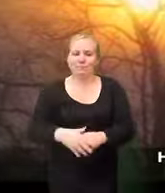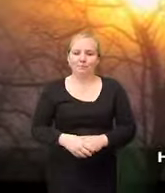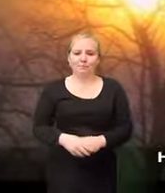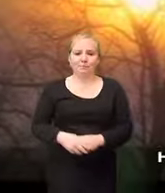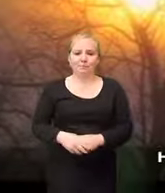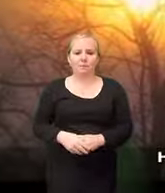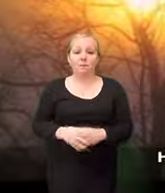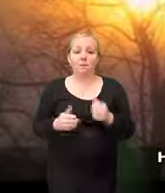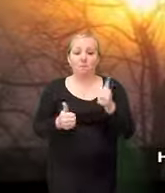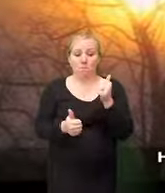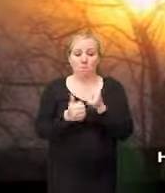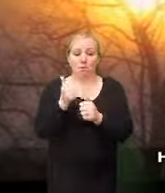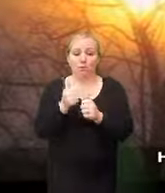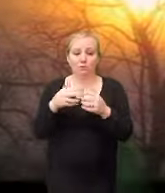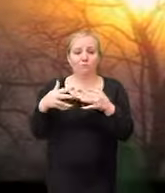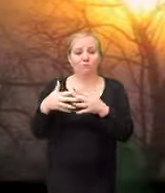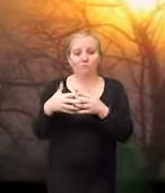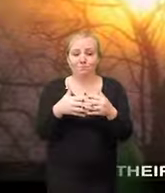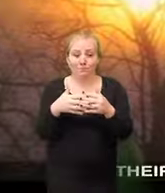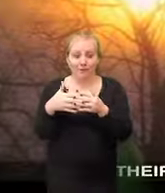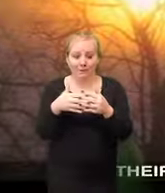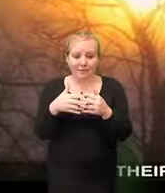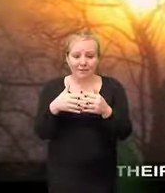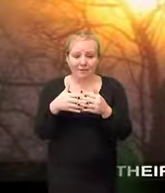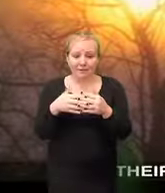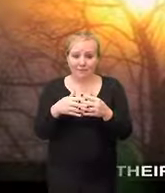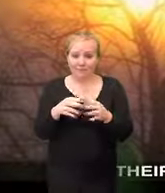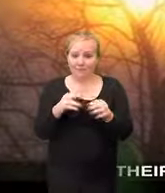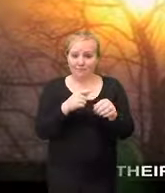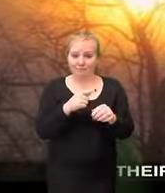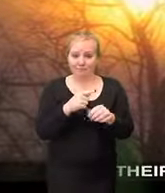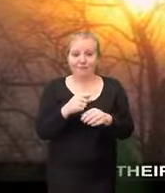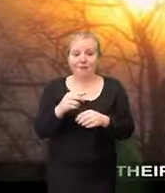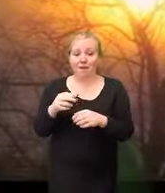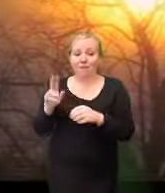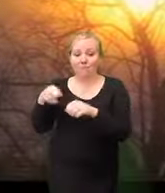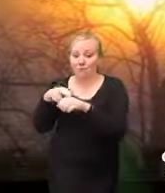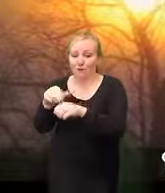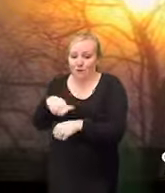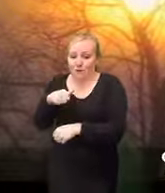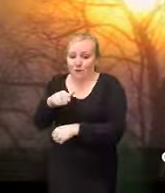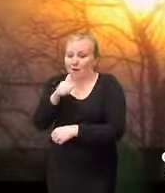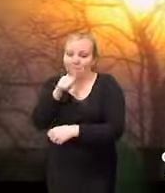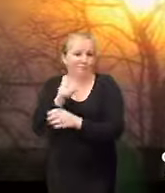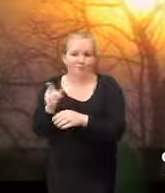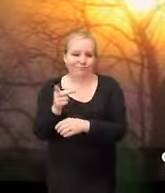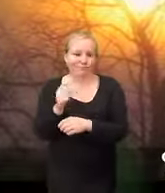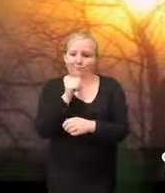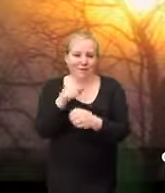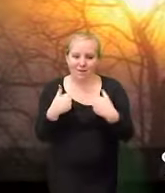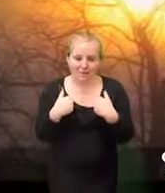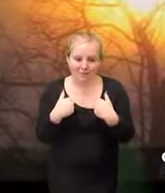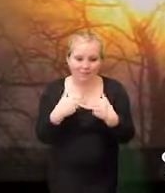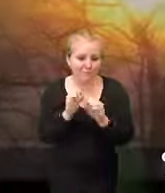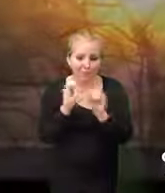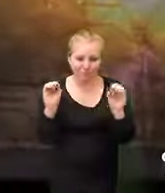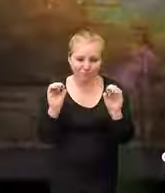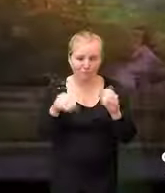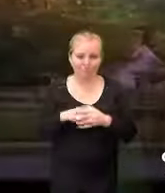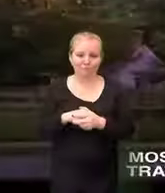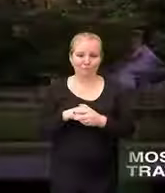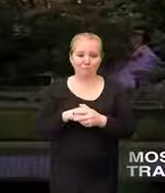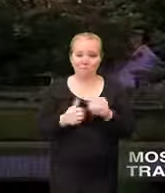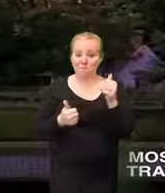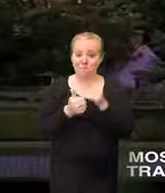Hamilton and Webster are the visionaries their nationalism is shared by only a small minority of their countrymen